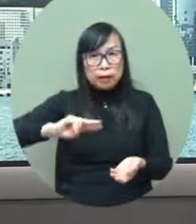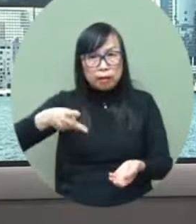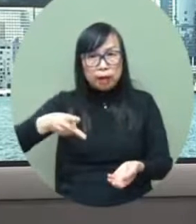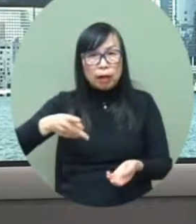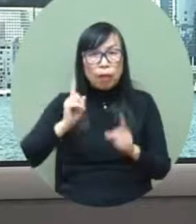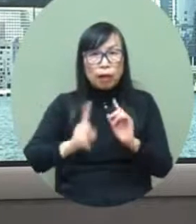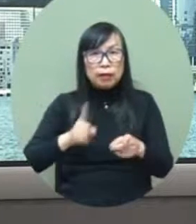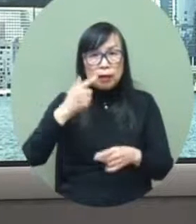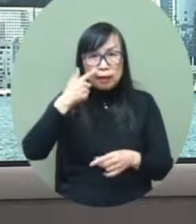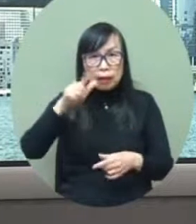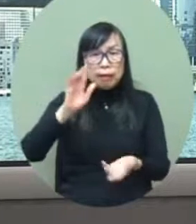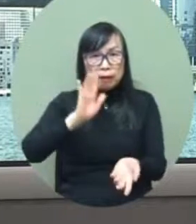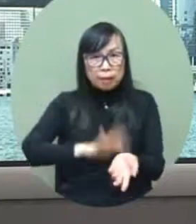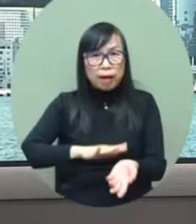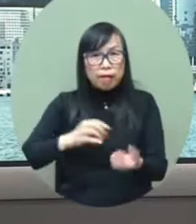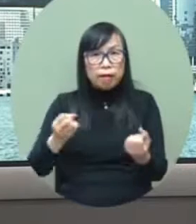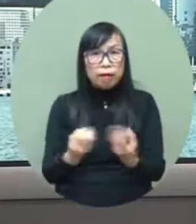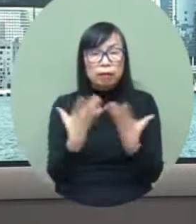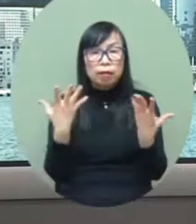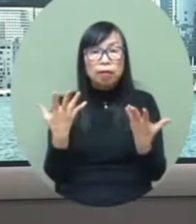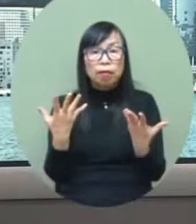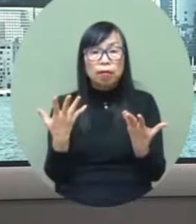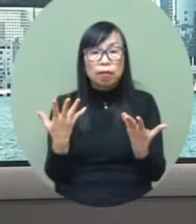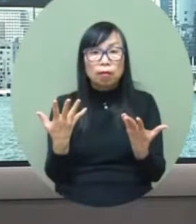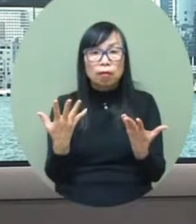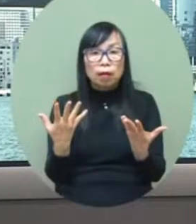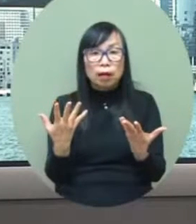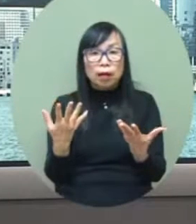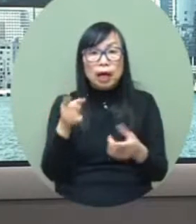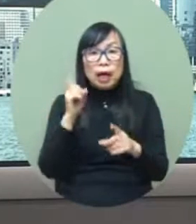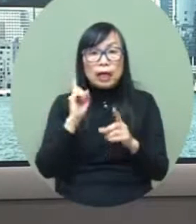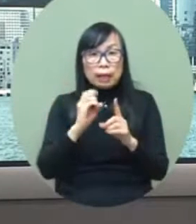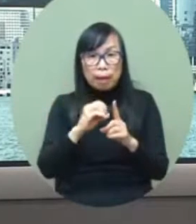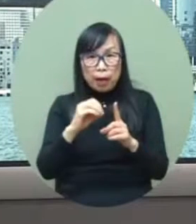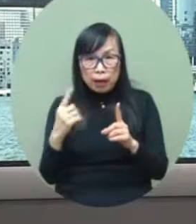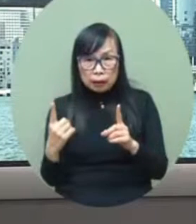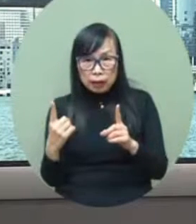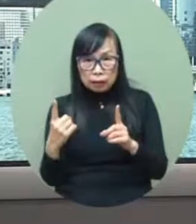today but then something new comes up tomorrow